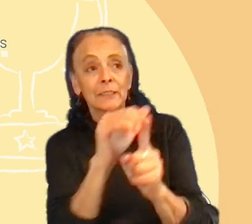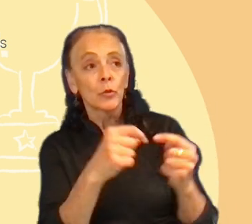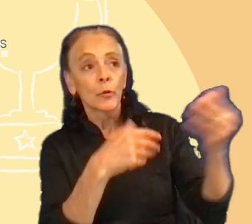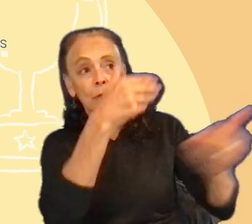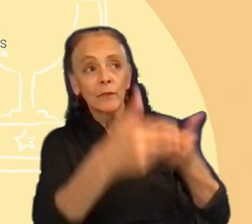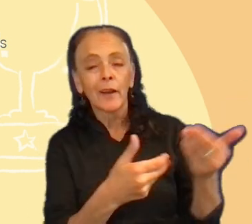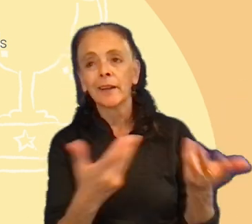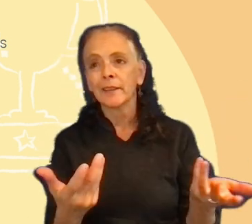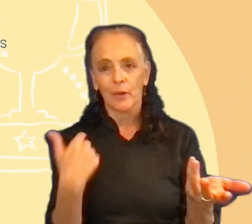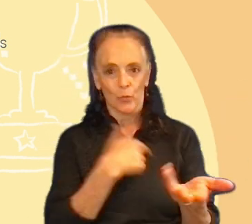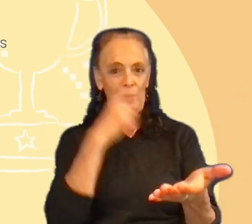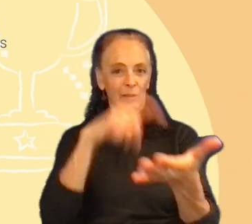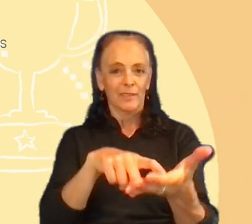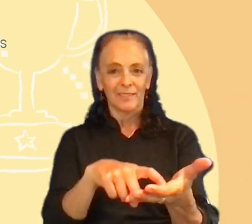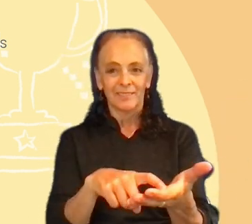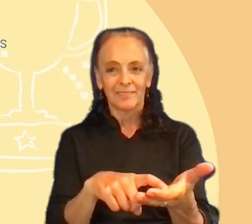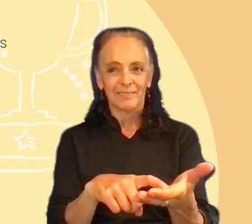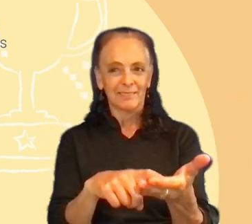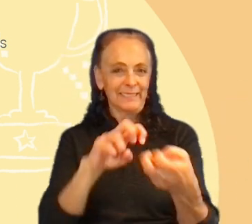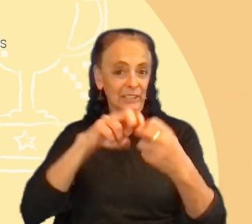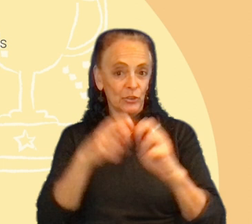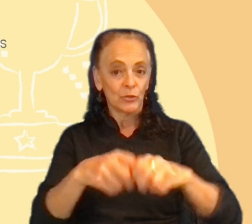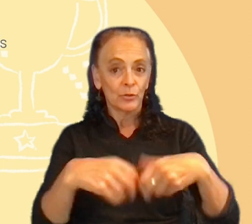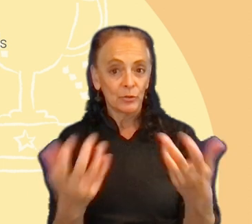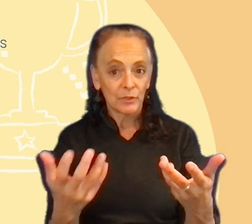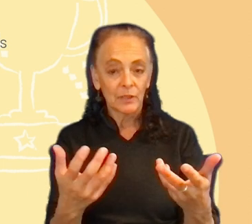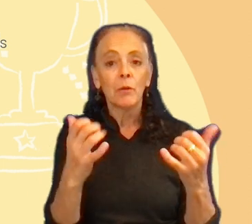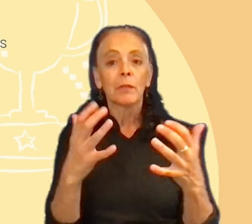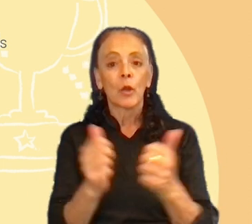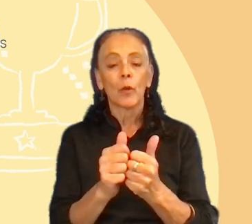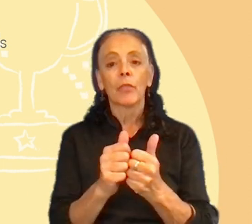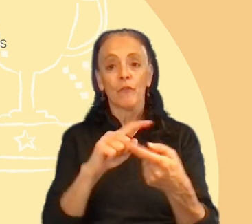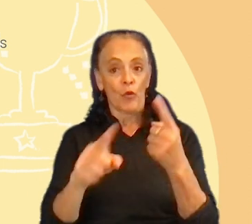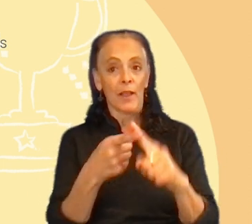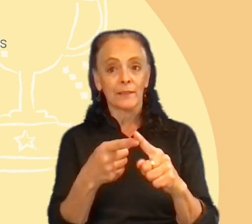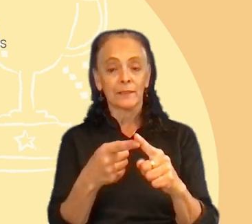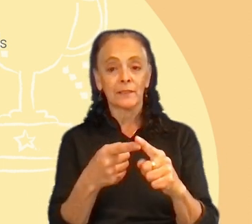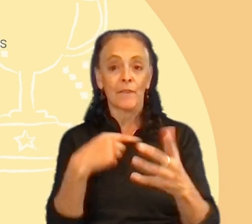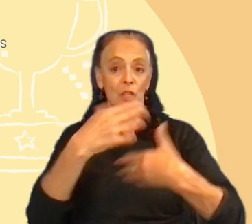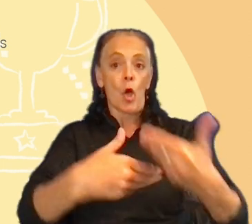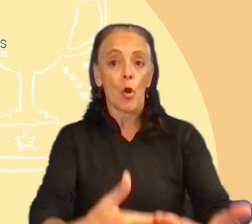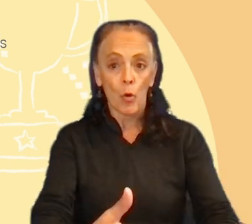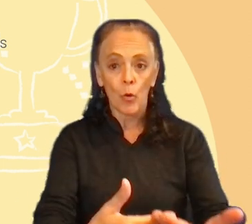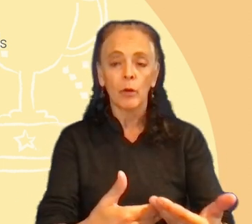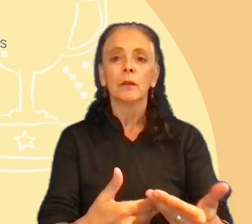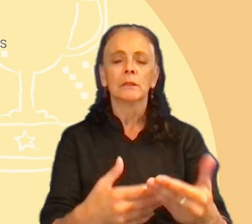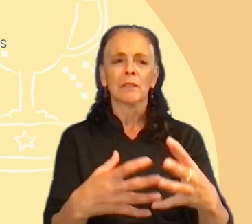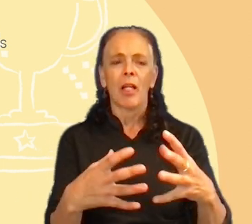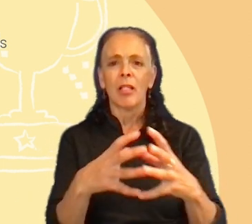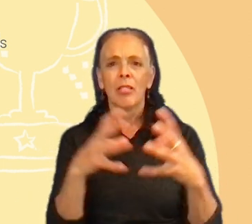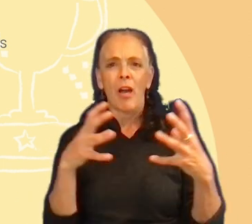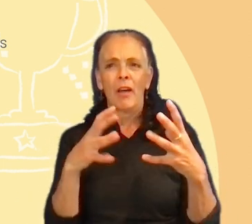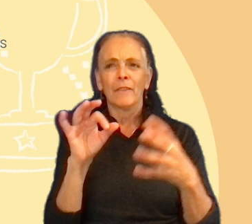And we noticed that the main issue is with the play with friends gameplay flow. Uh, it has a lot of friction, so we